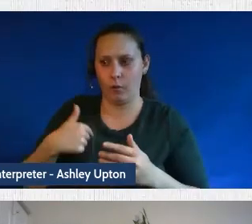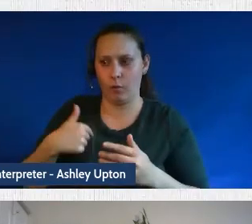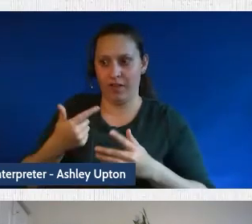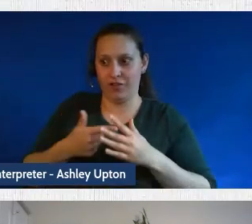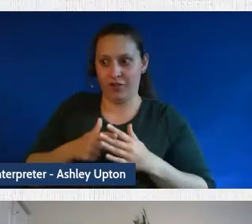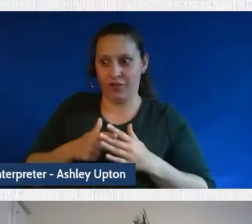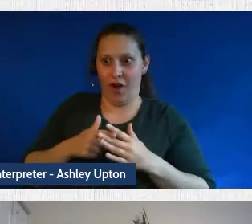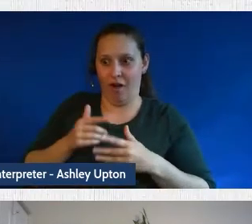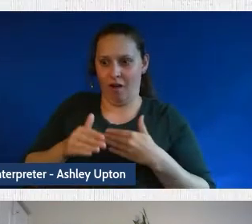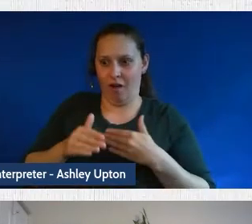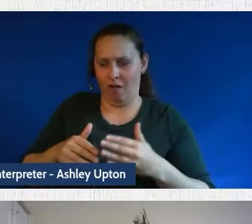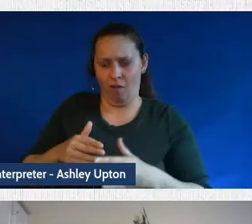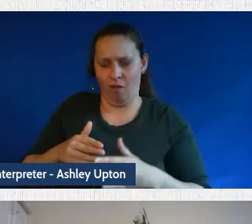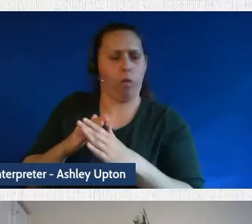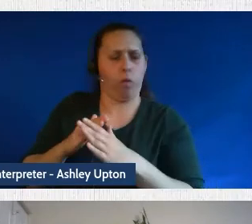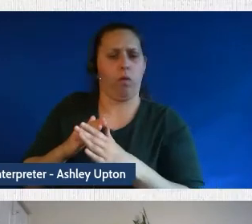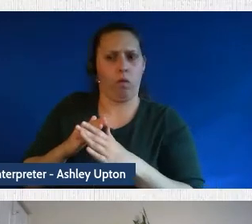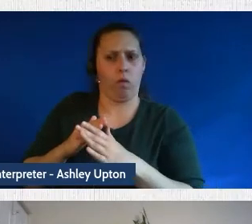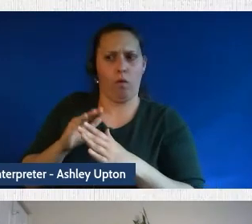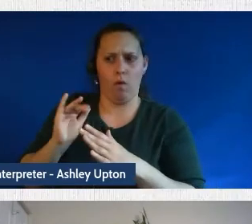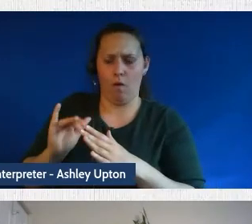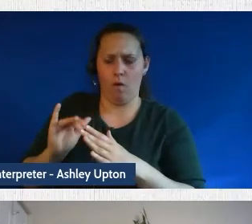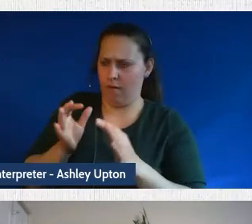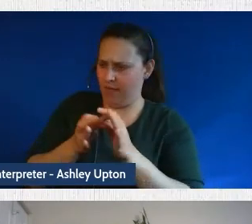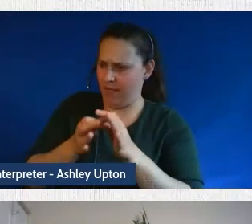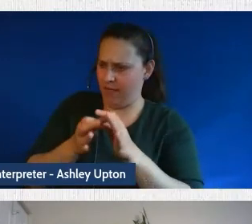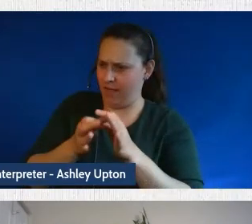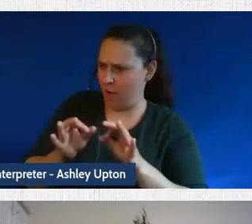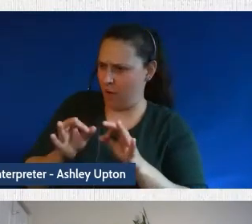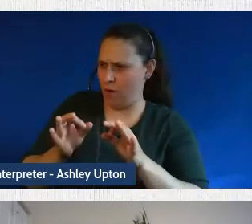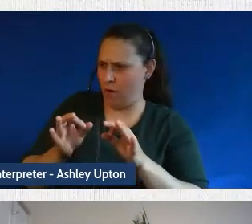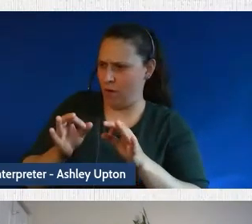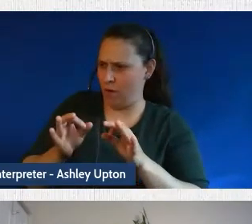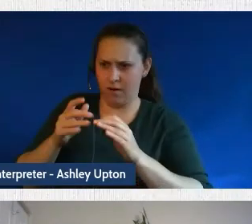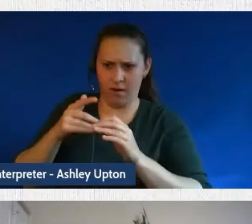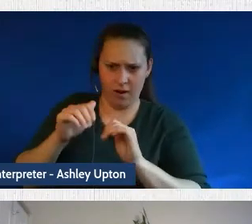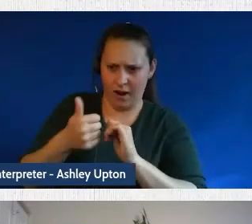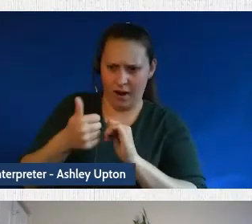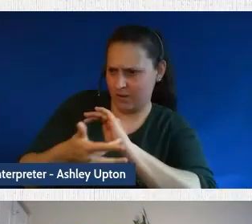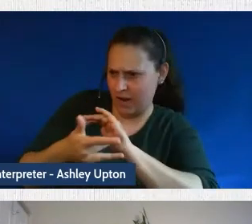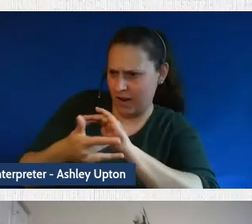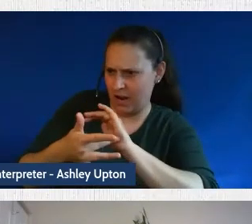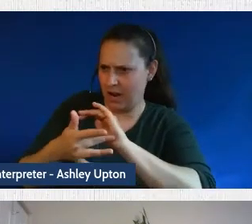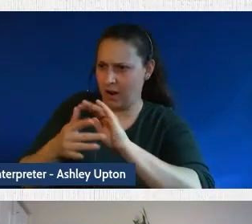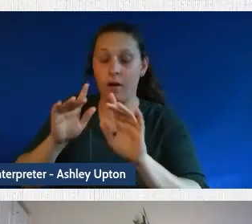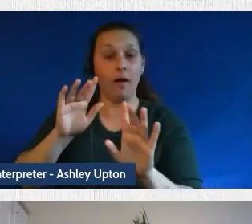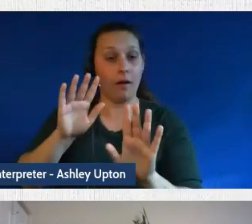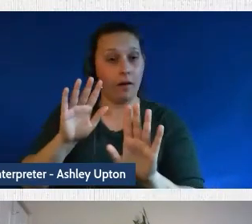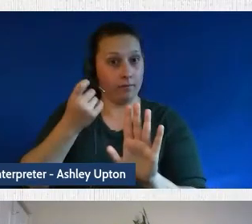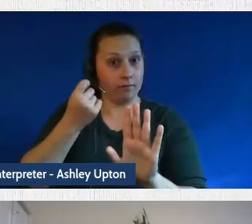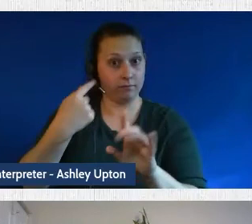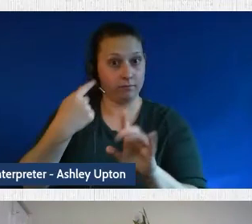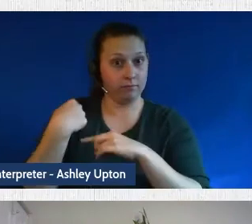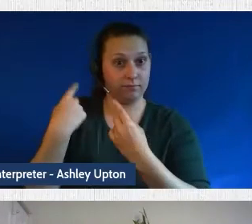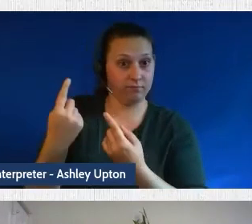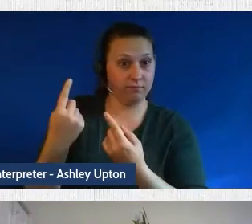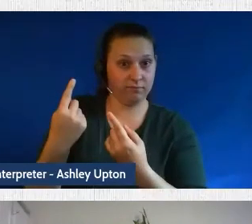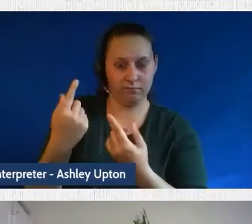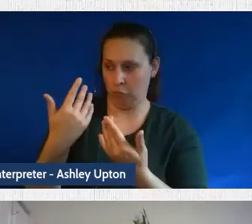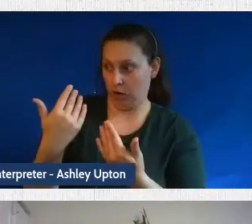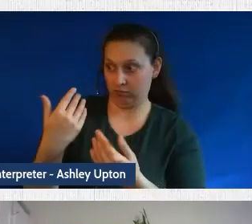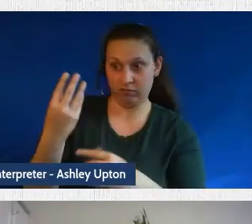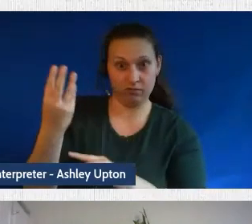with applying some of these natural language processing techniques. However, the good news is, since then, even in the last six months, there's been a lot of